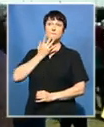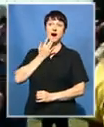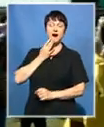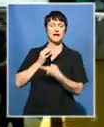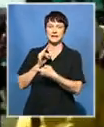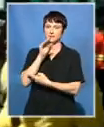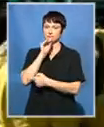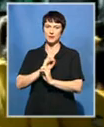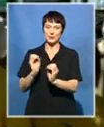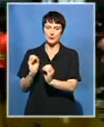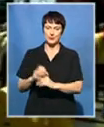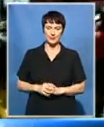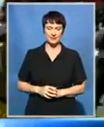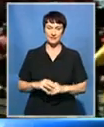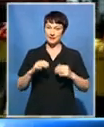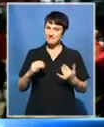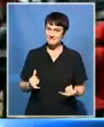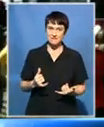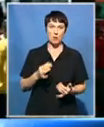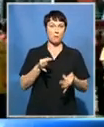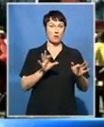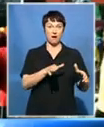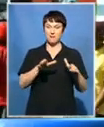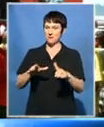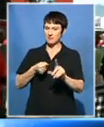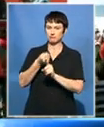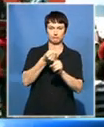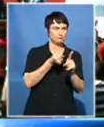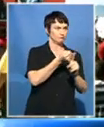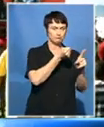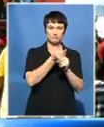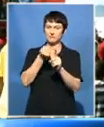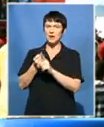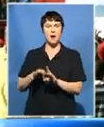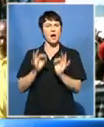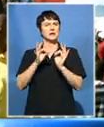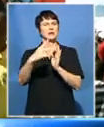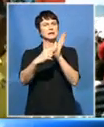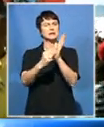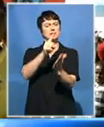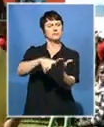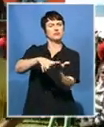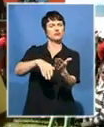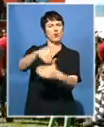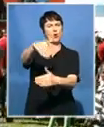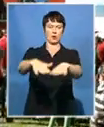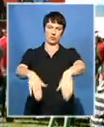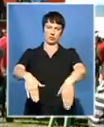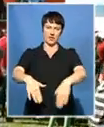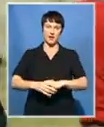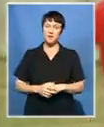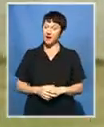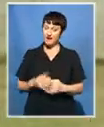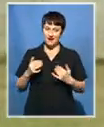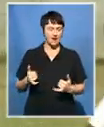Parties are preparing for the campaign trail. Although no date has yet been set, the election machinery